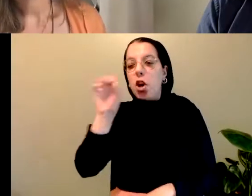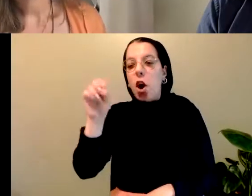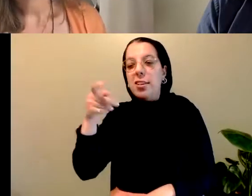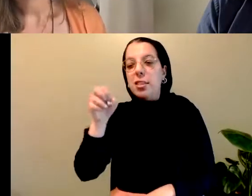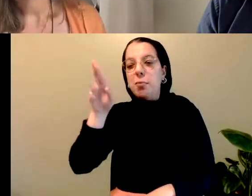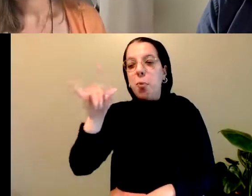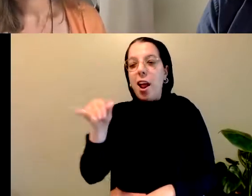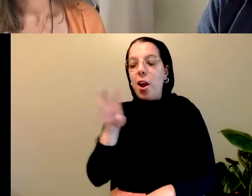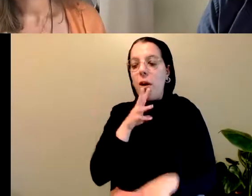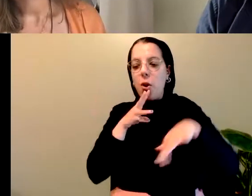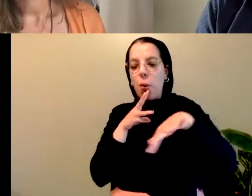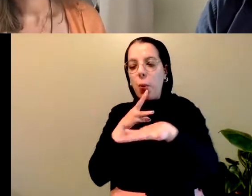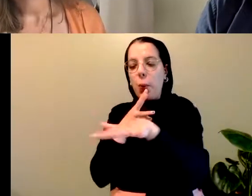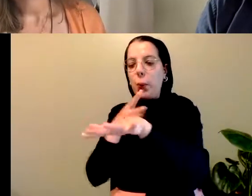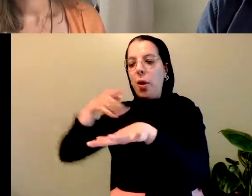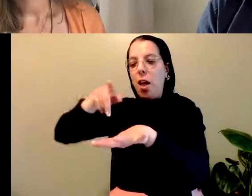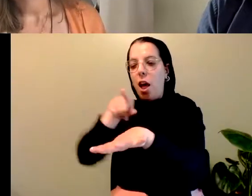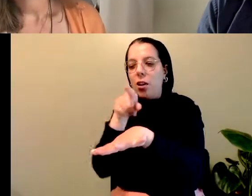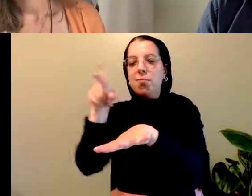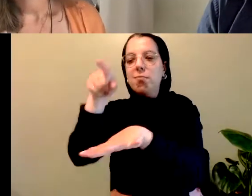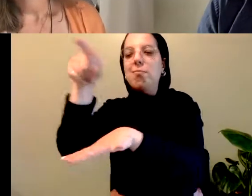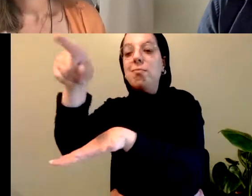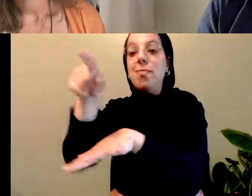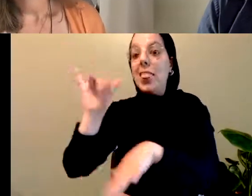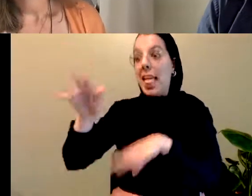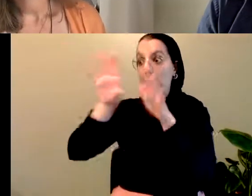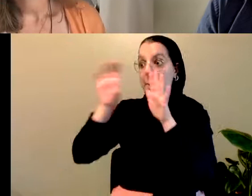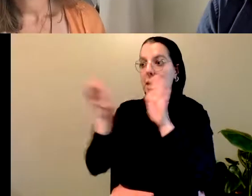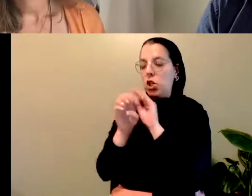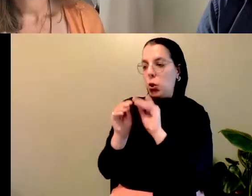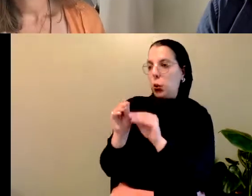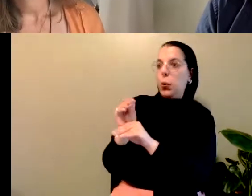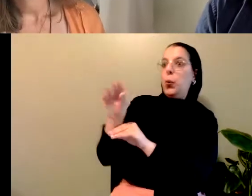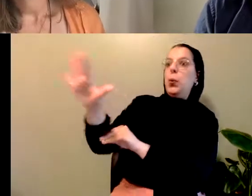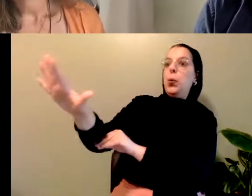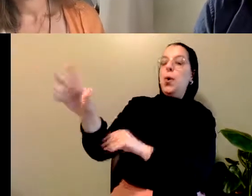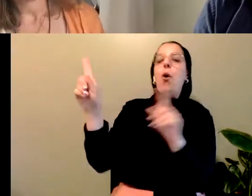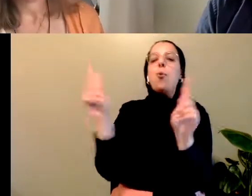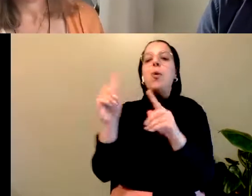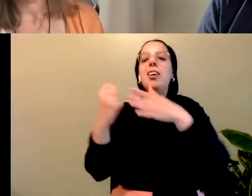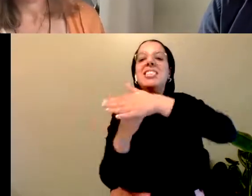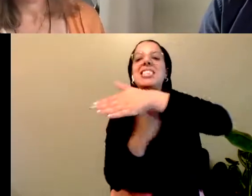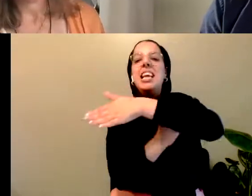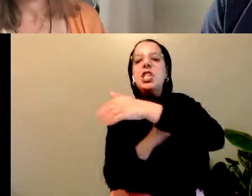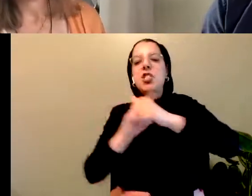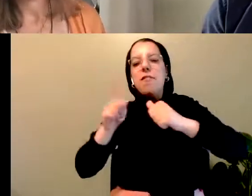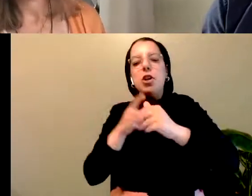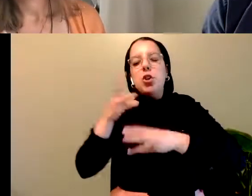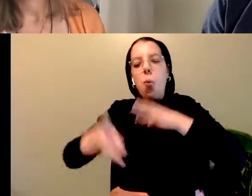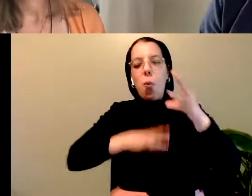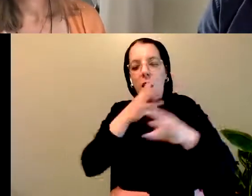And it was actually projected onto the set of the very first the world premiere of Where the Blood Mixes.